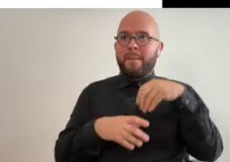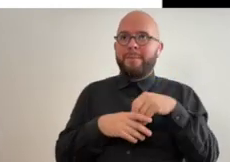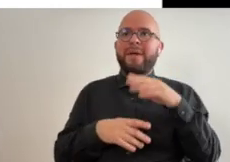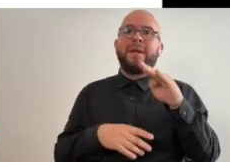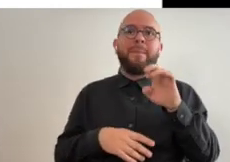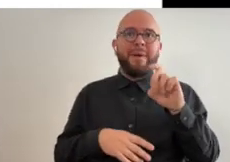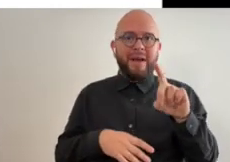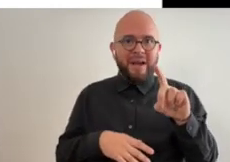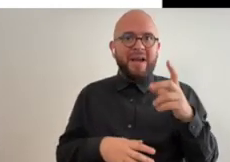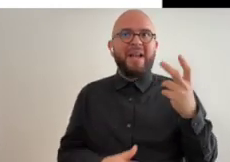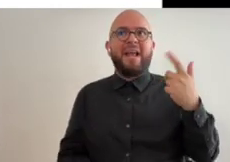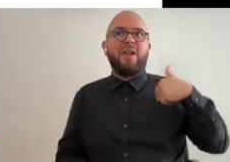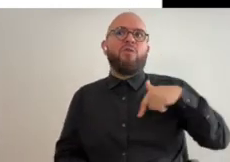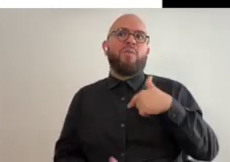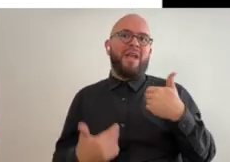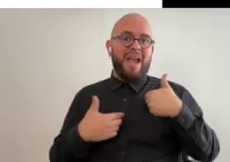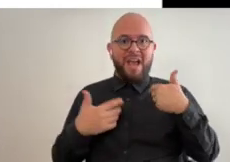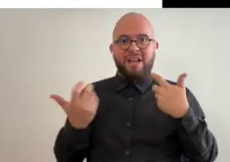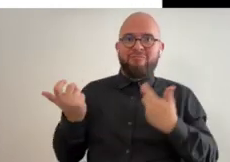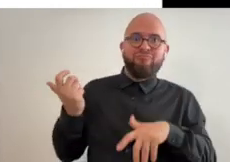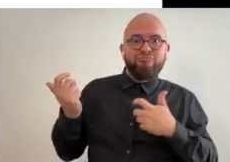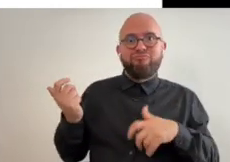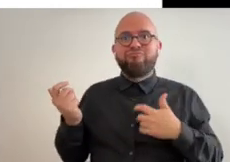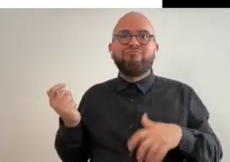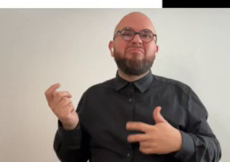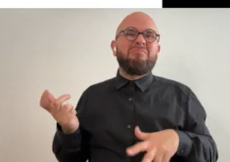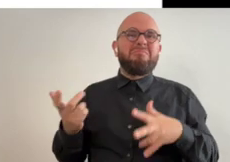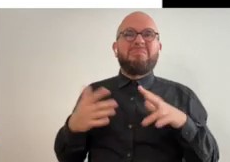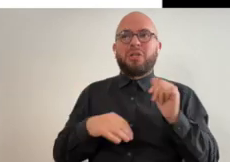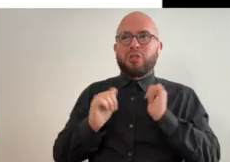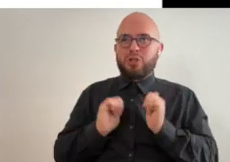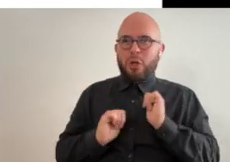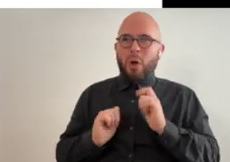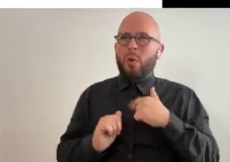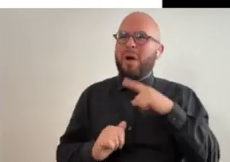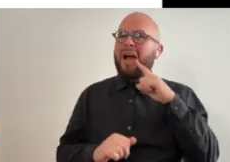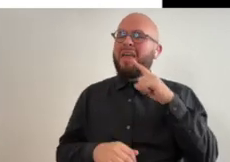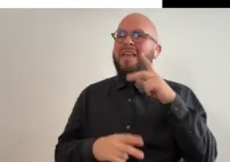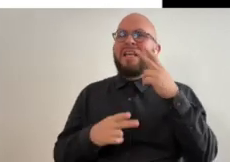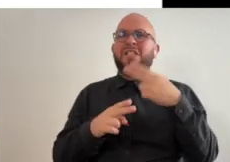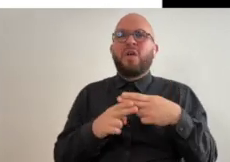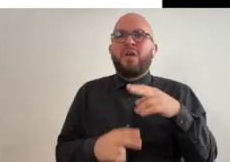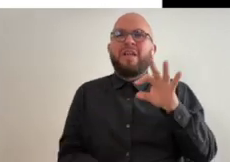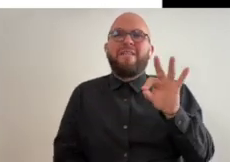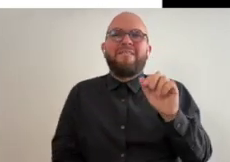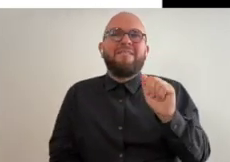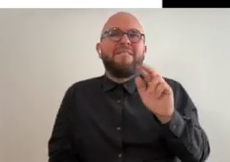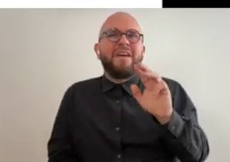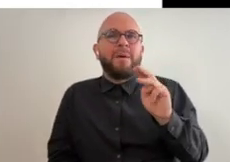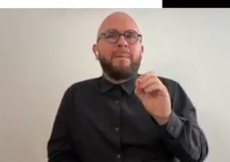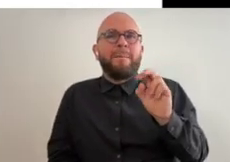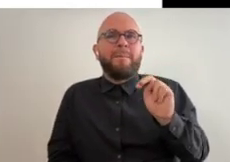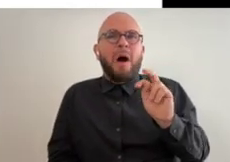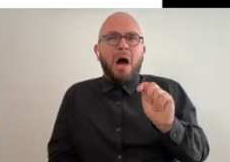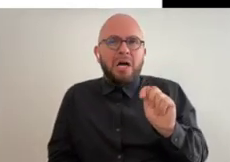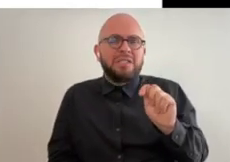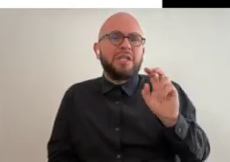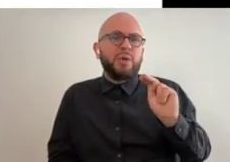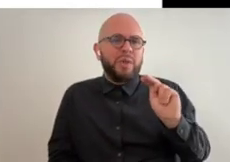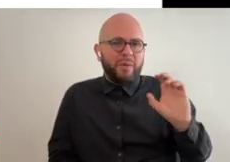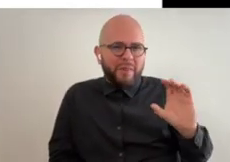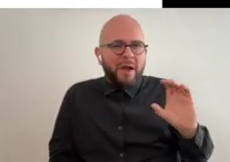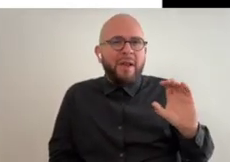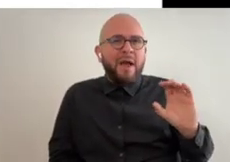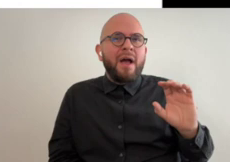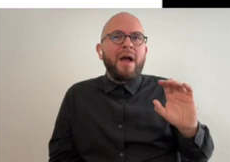so i'm in a band and we were gonna we were playing a show and i think it was a place called fairmont north